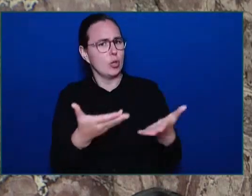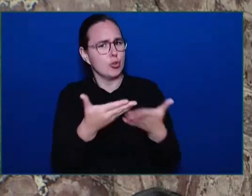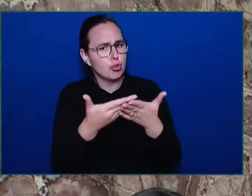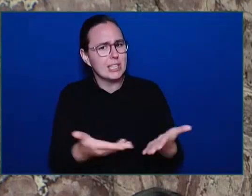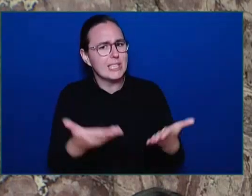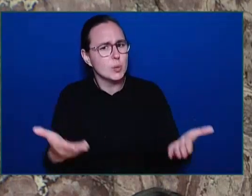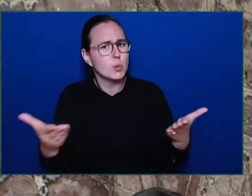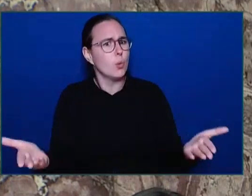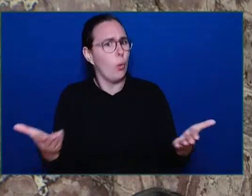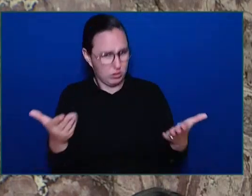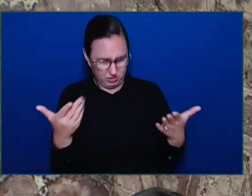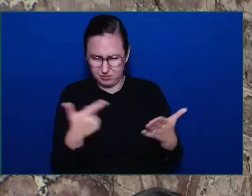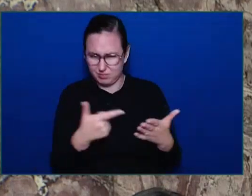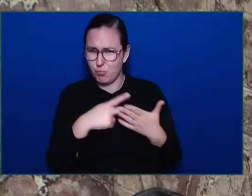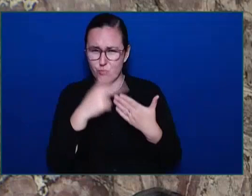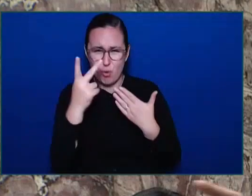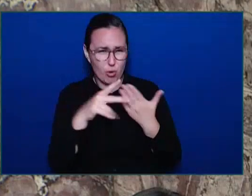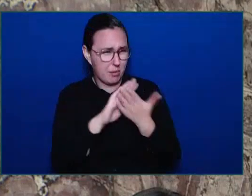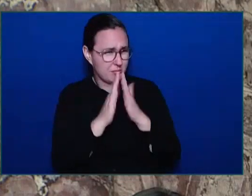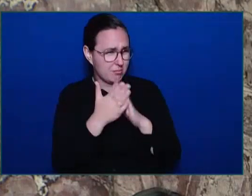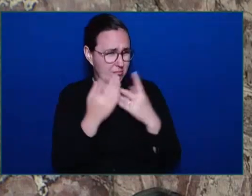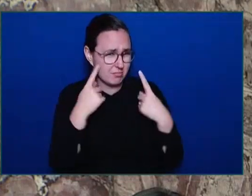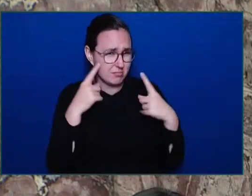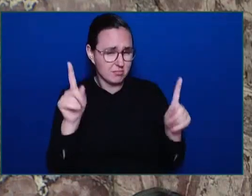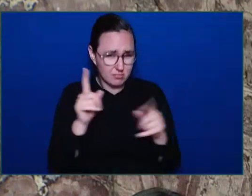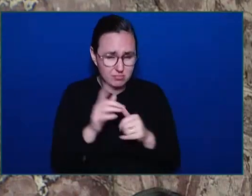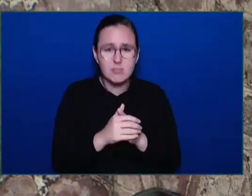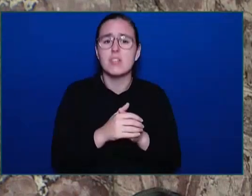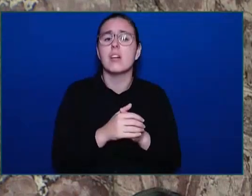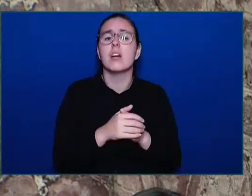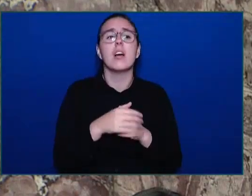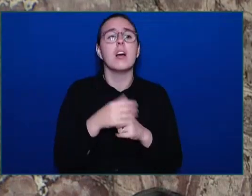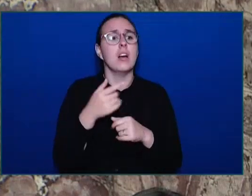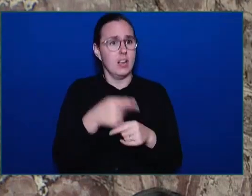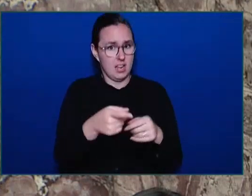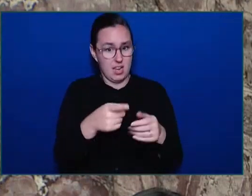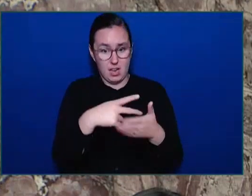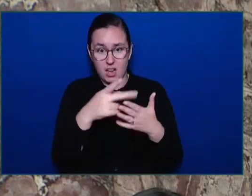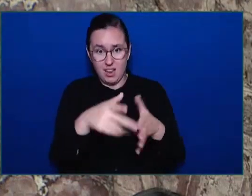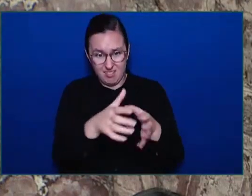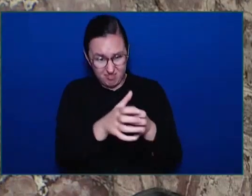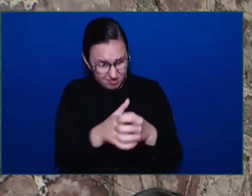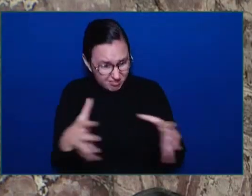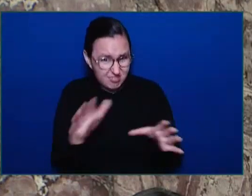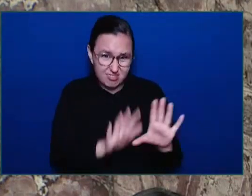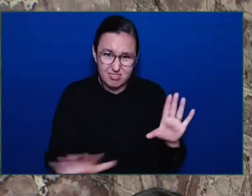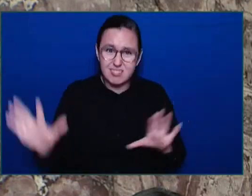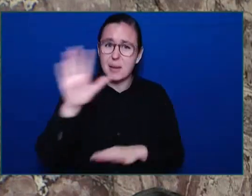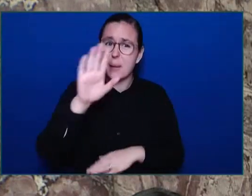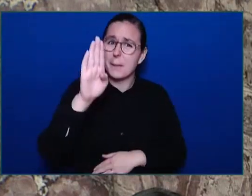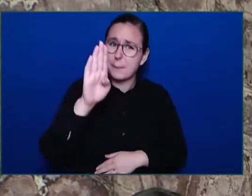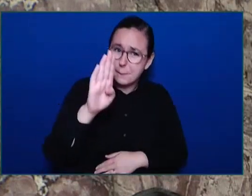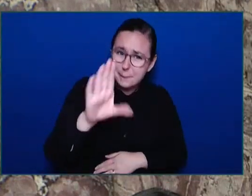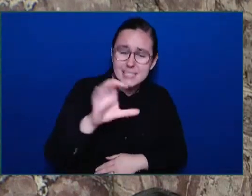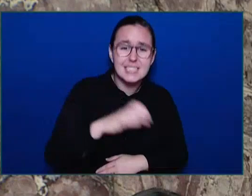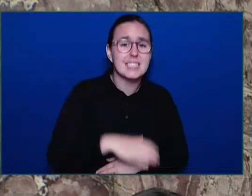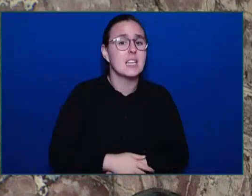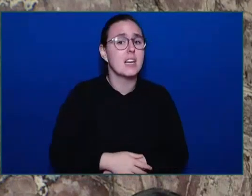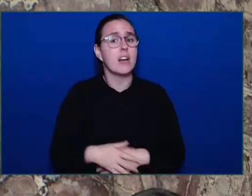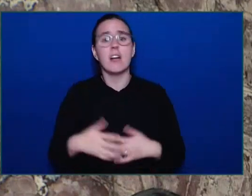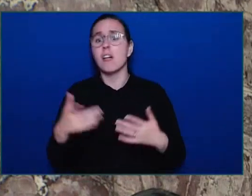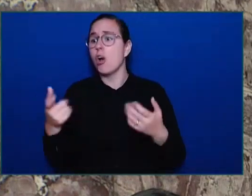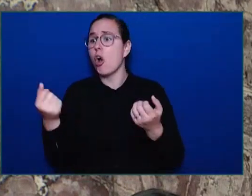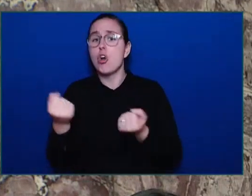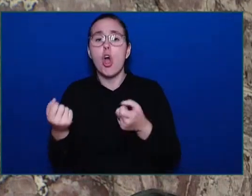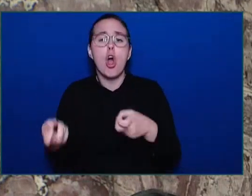Shore, expanding them province-wide, such as peer-assisted care teams, or whether it's expanding the CAR program, Honourable Speaker, all of those